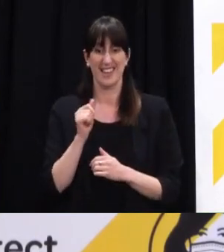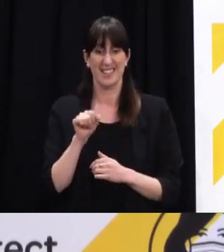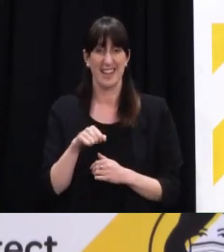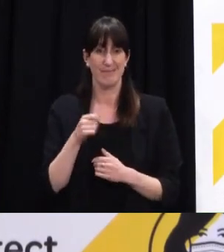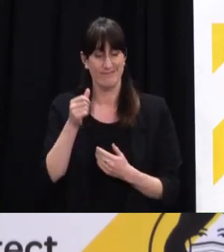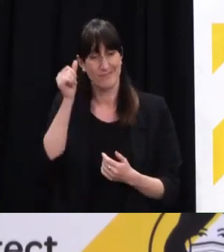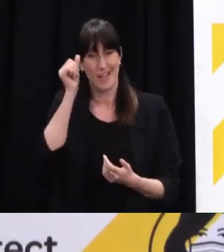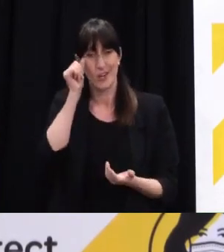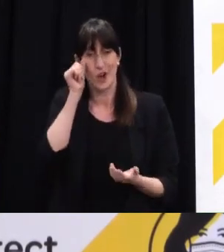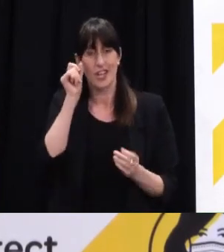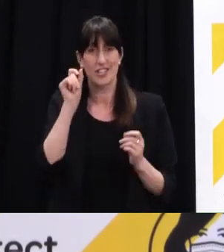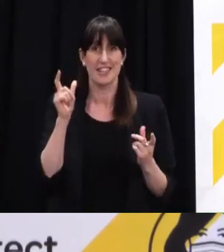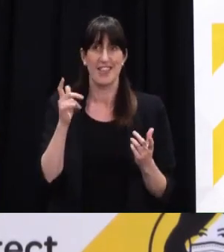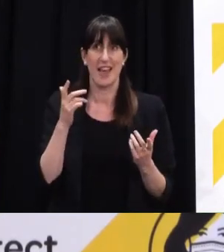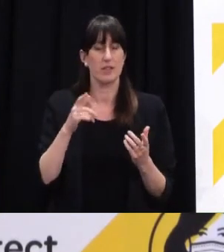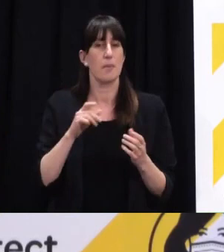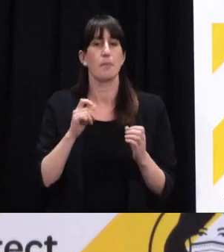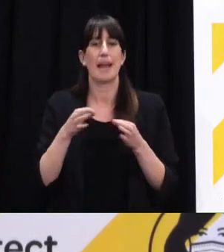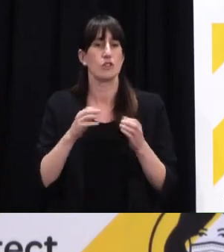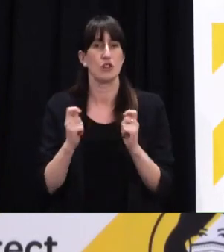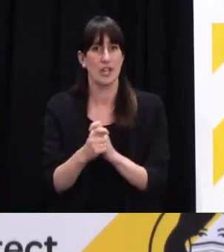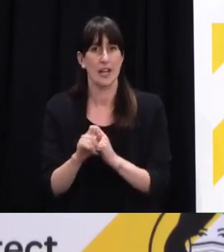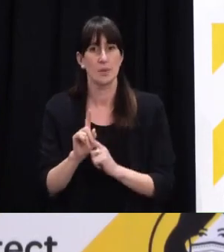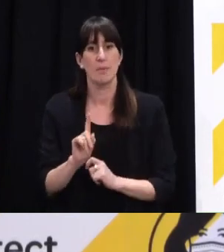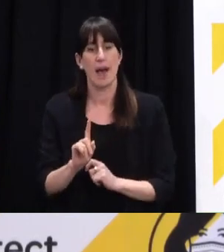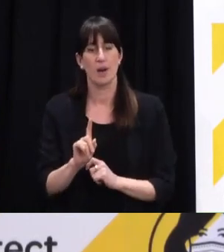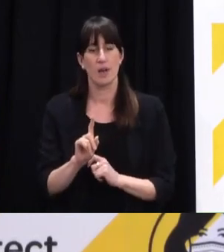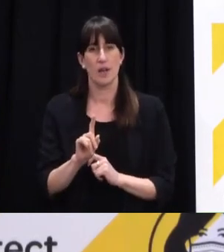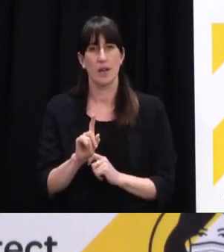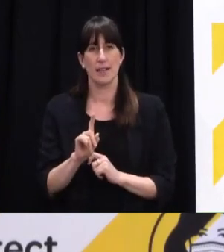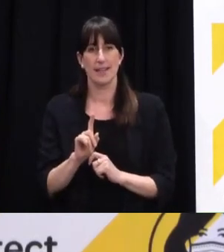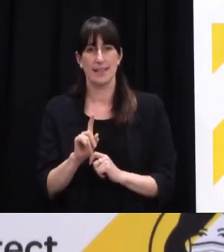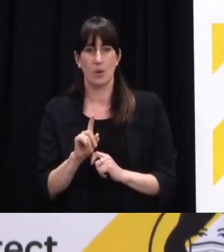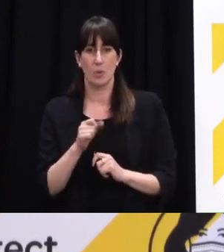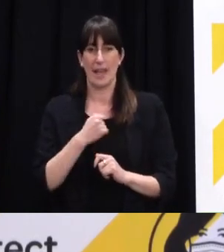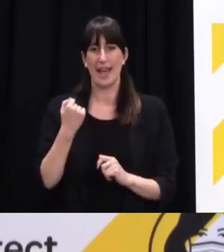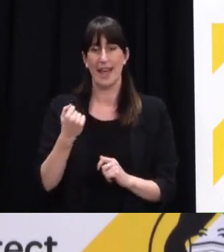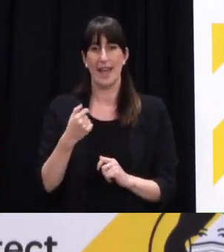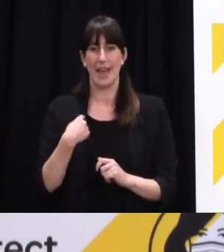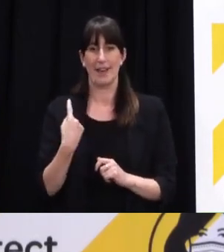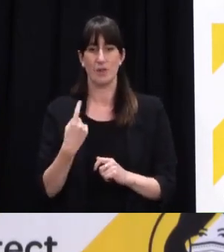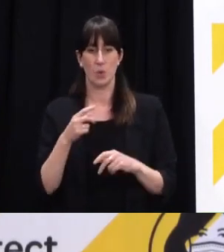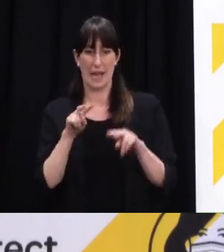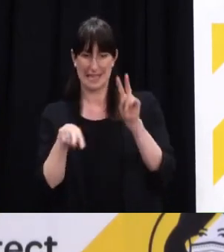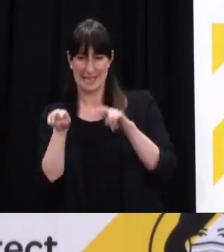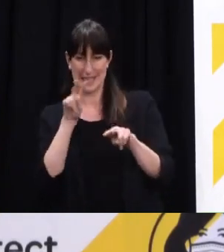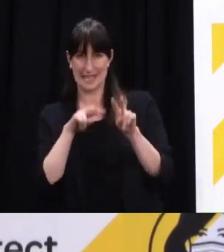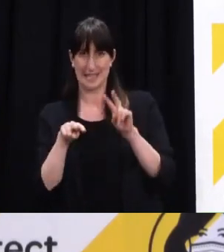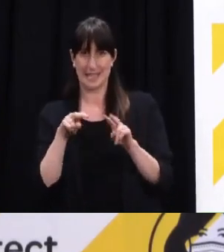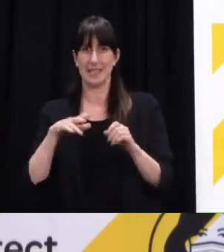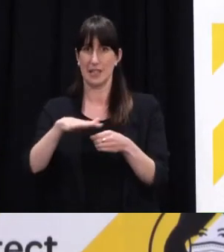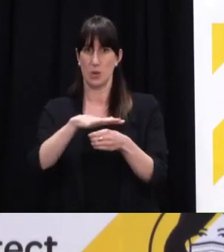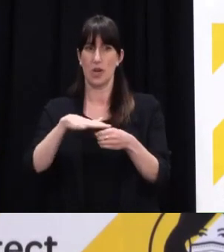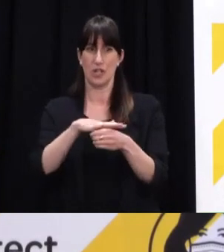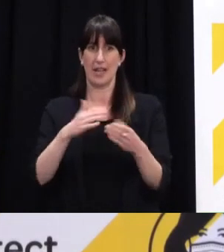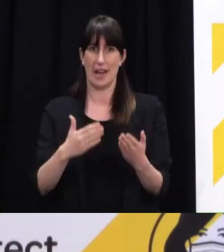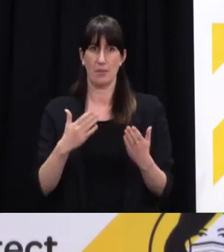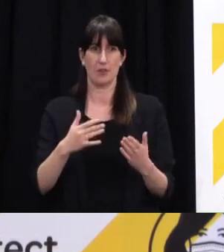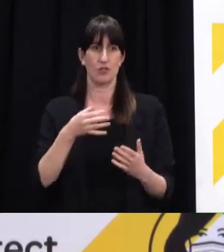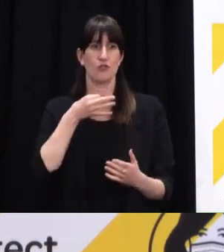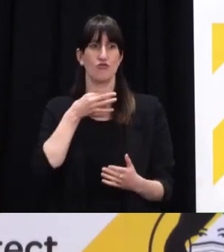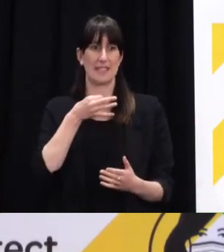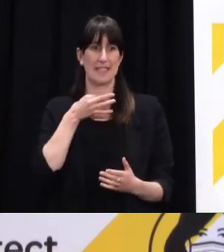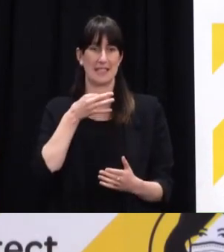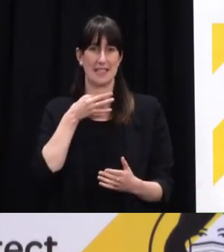to be, we've got to make sure that we're always appropriately risk assessing. And so his reference was to the fact that we have this reconnecting framework